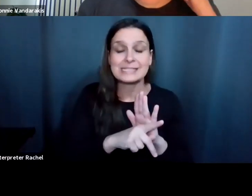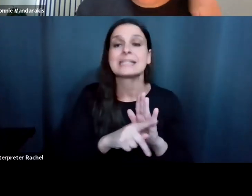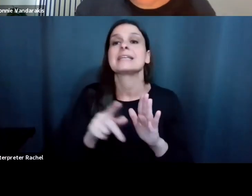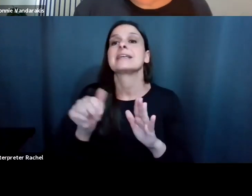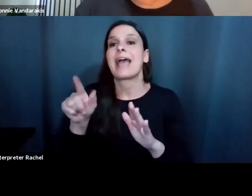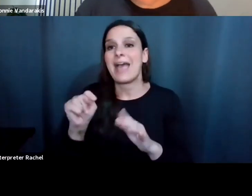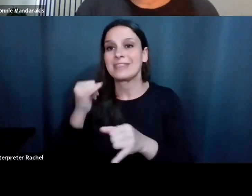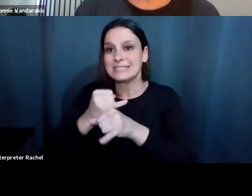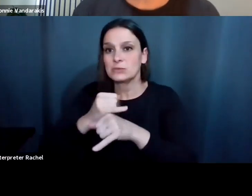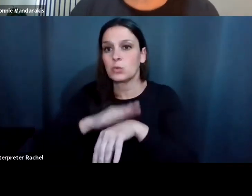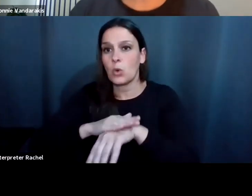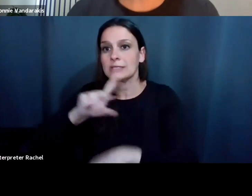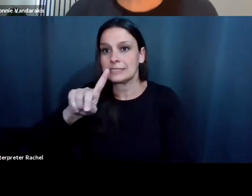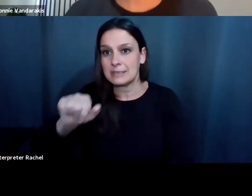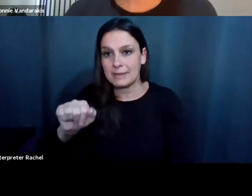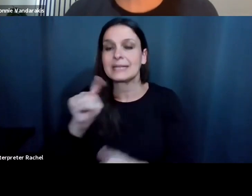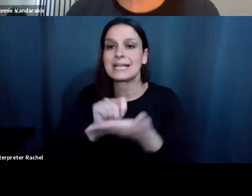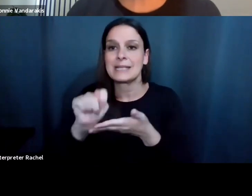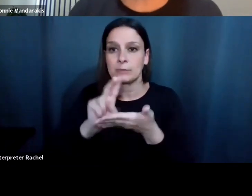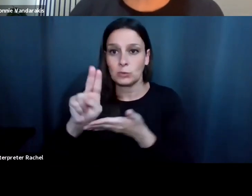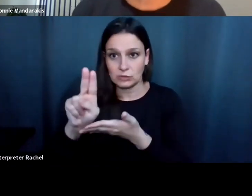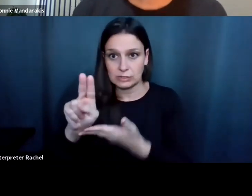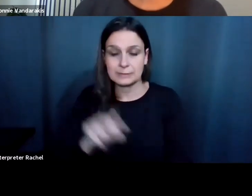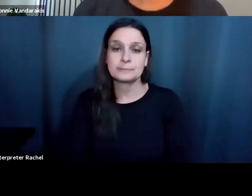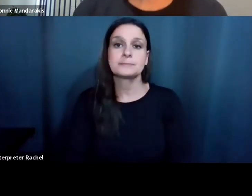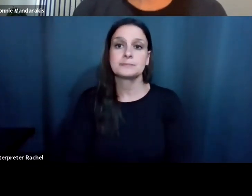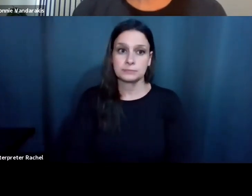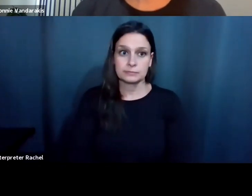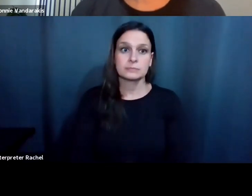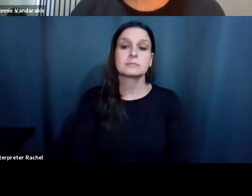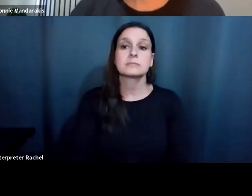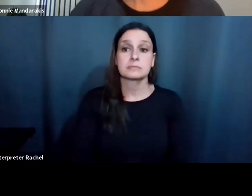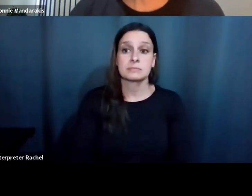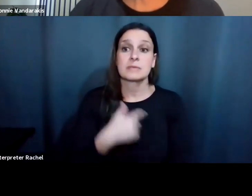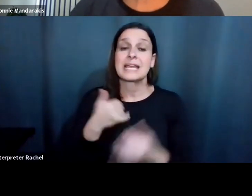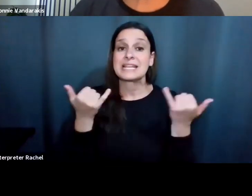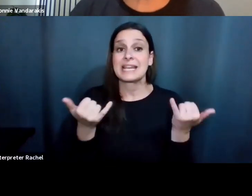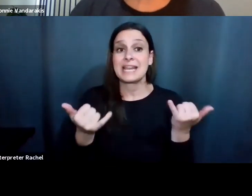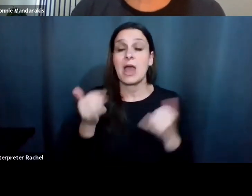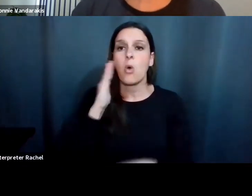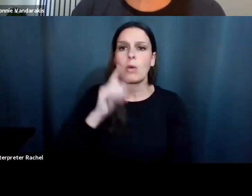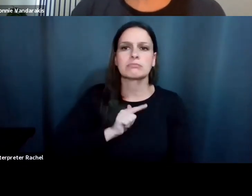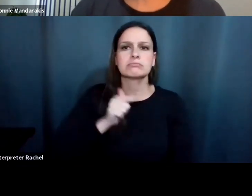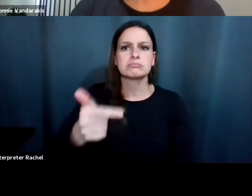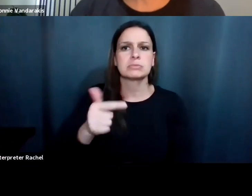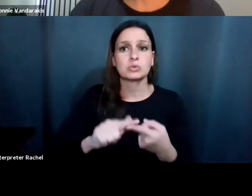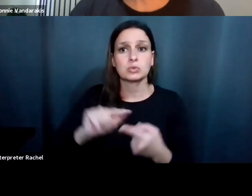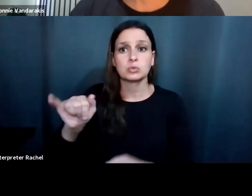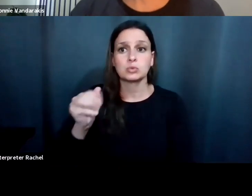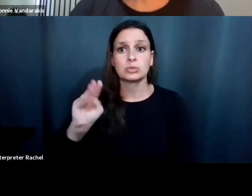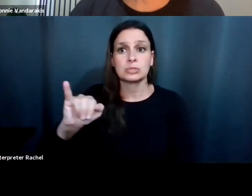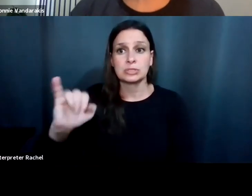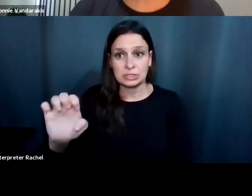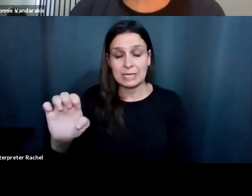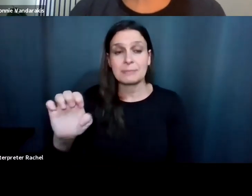Institute on Disability at Temple University. I'm now going to turn it over to Jamie